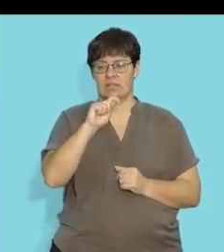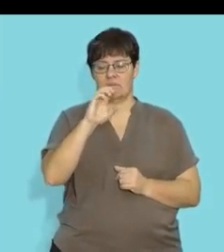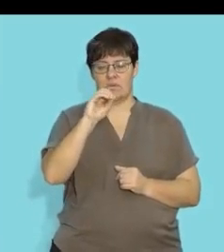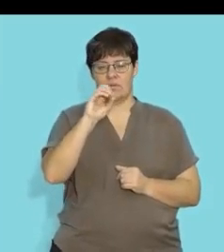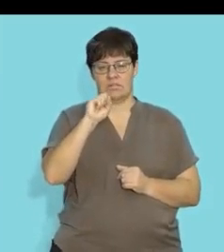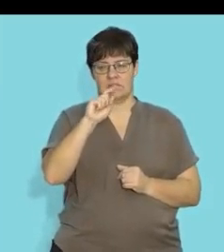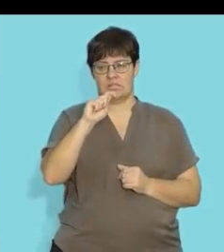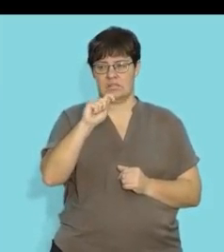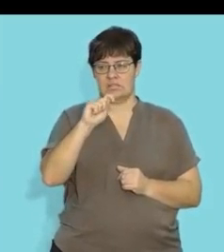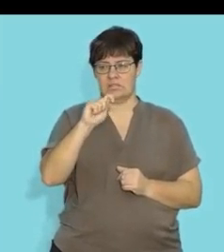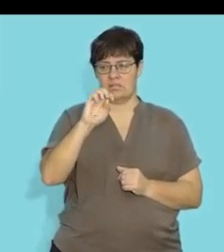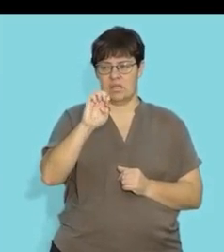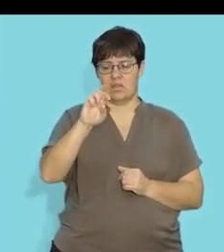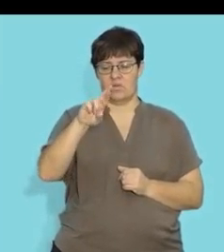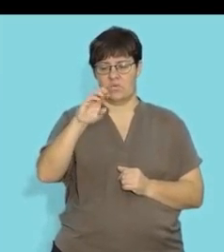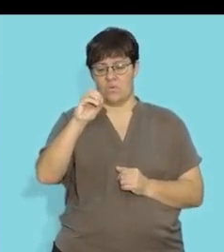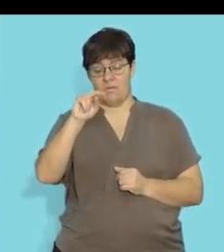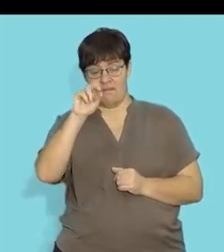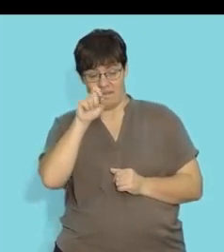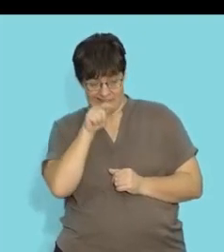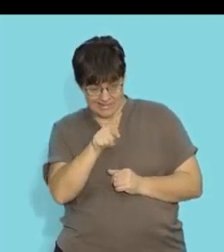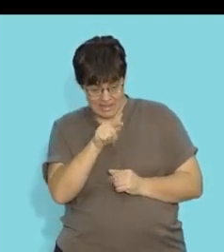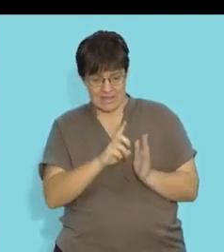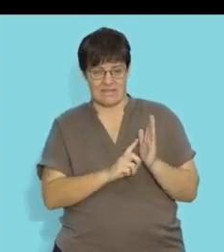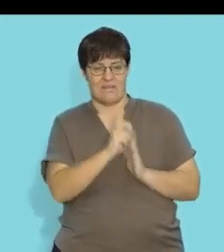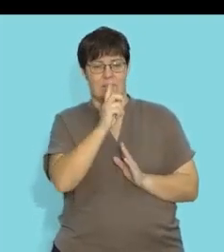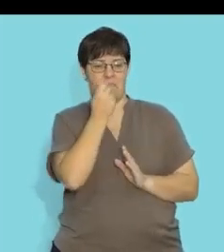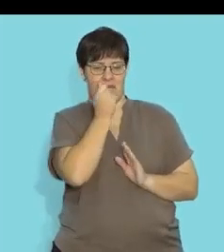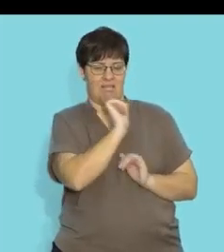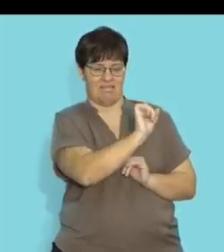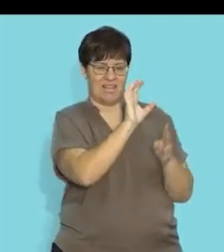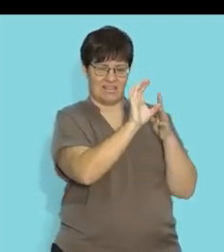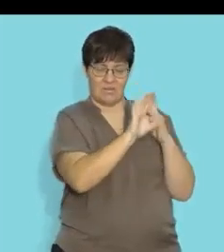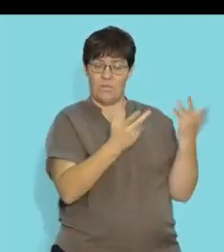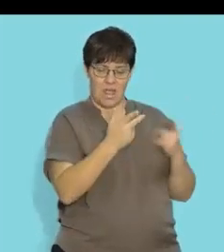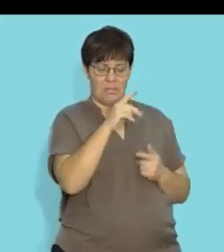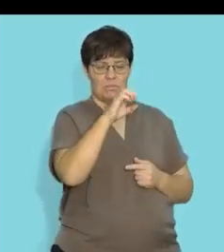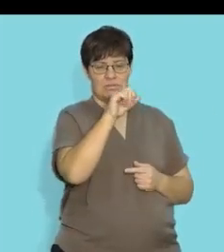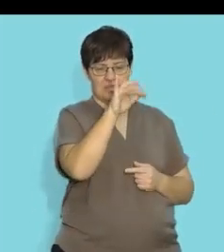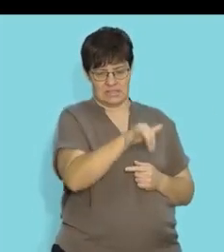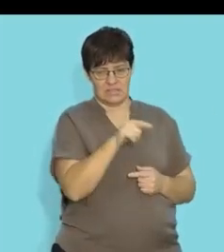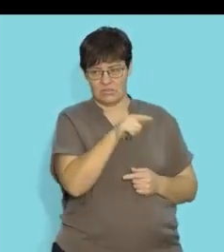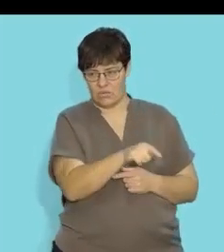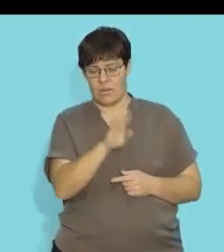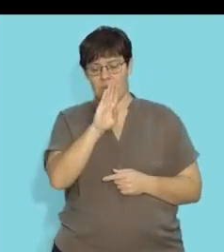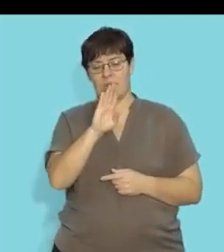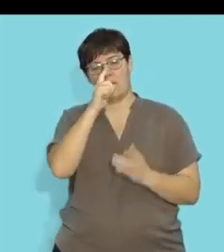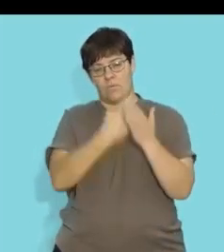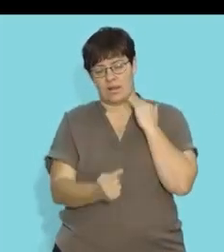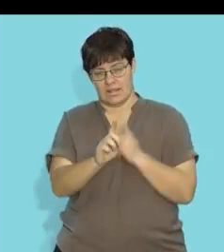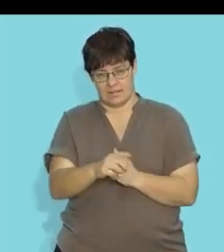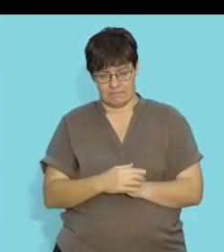that is linked to the development of male characteristics at puberty and so the answer here would be b